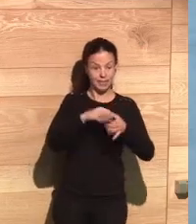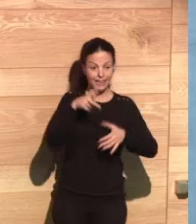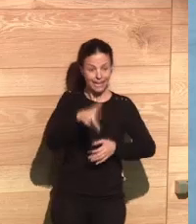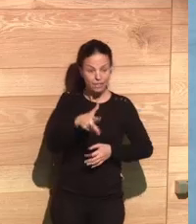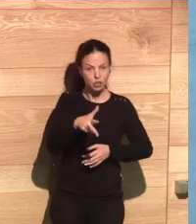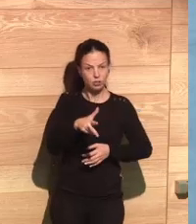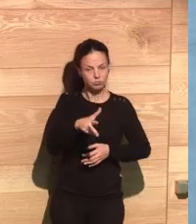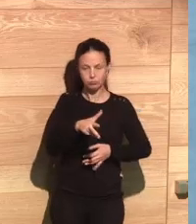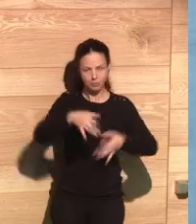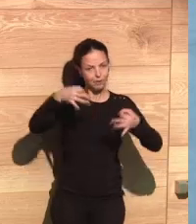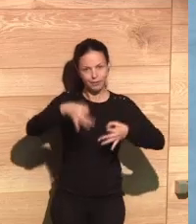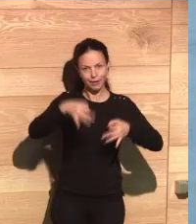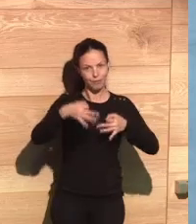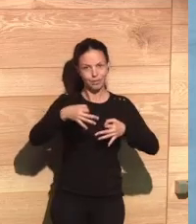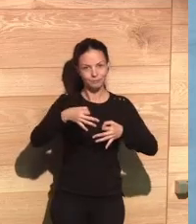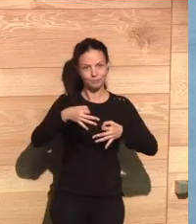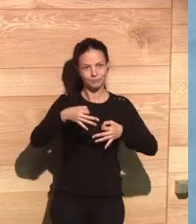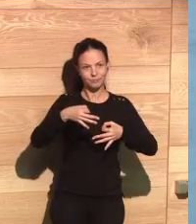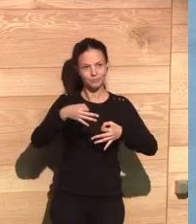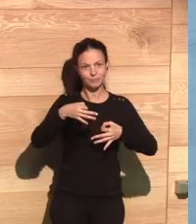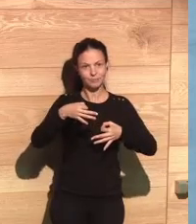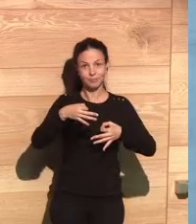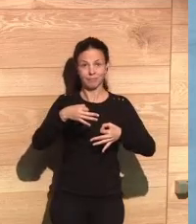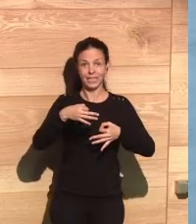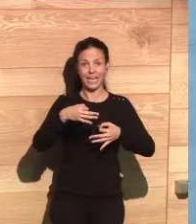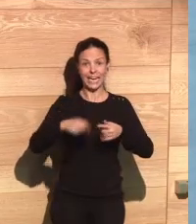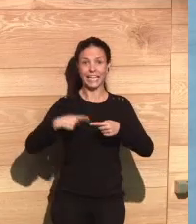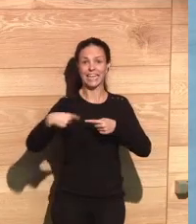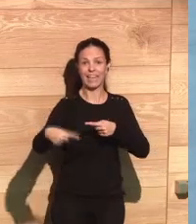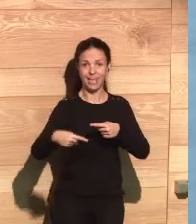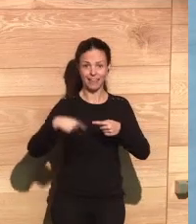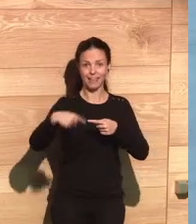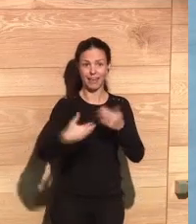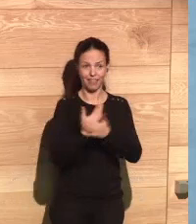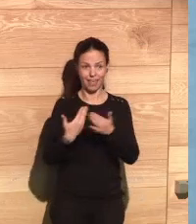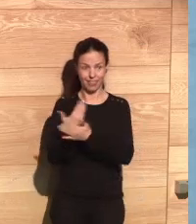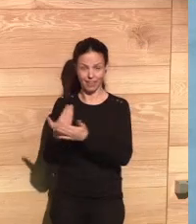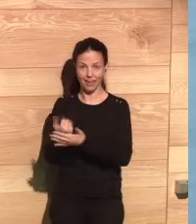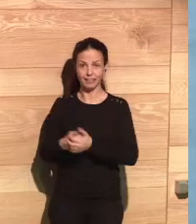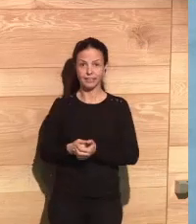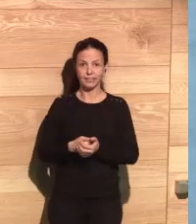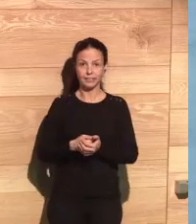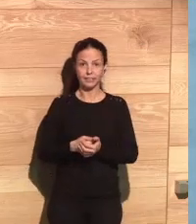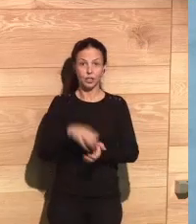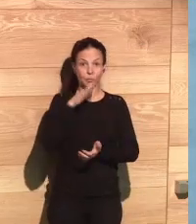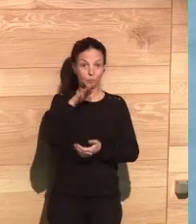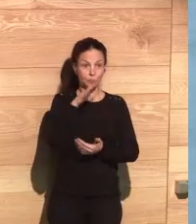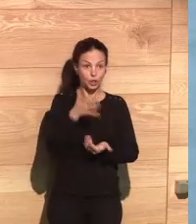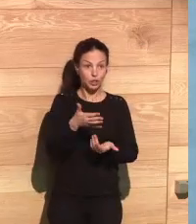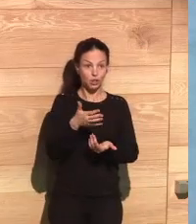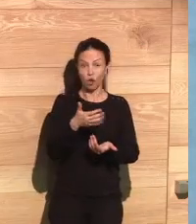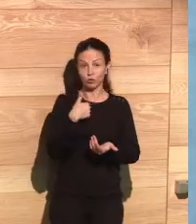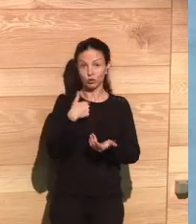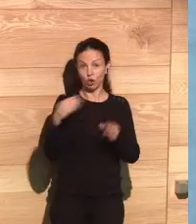related to the law needs to be incorporated into our daily work. This is